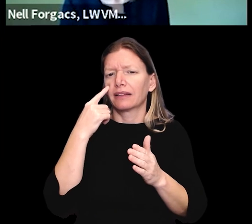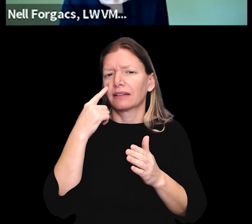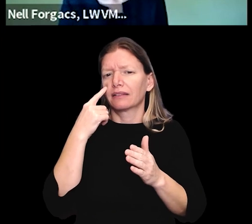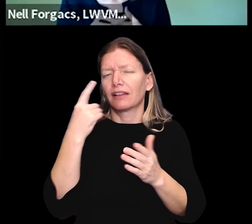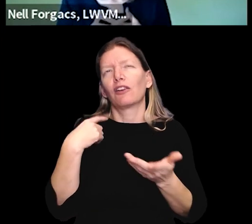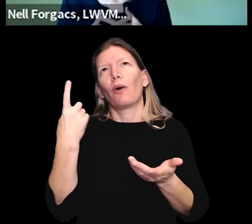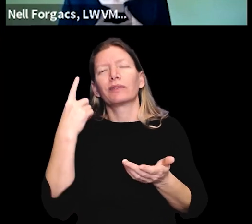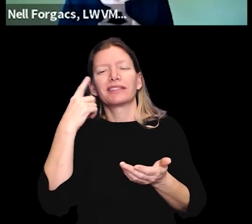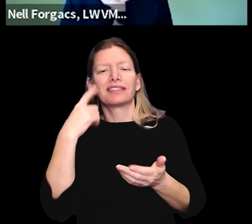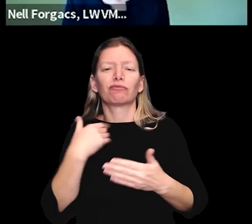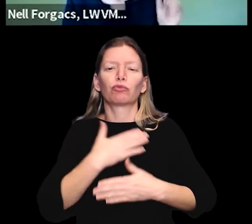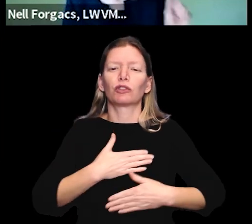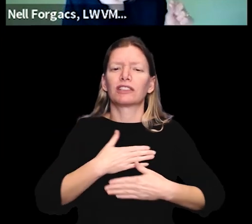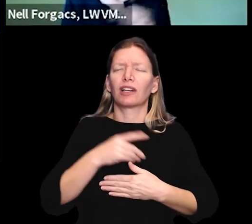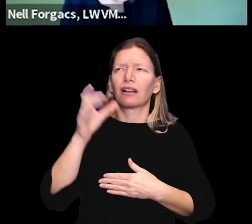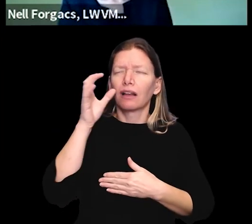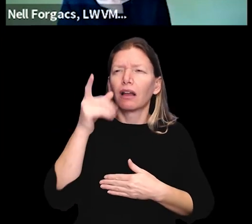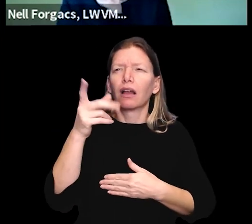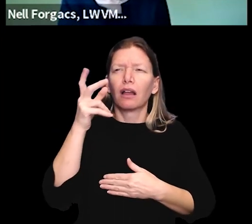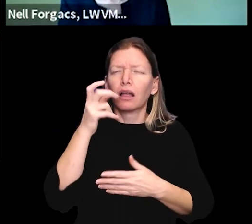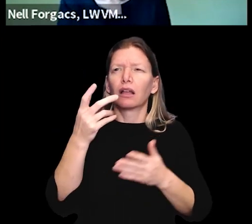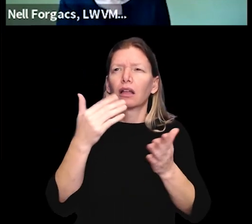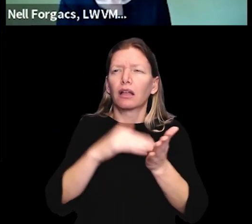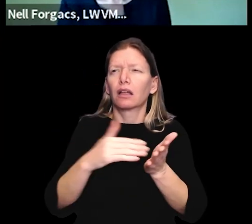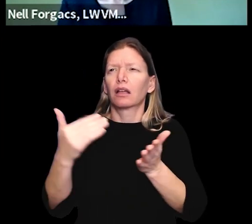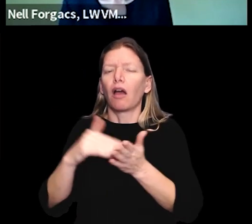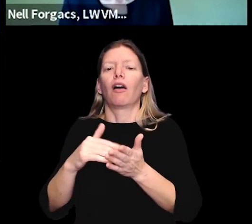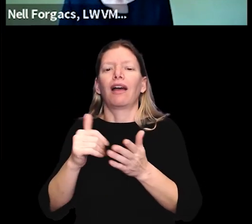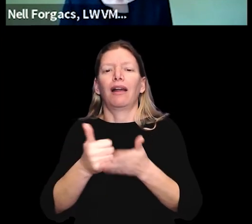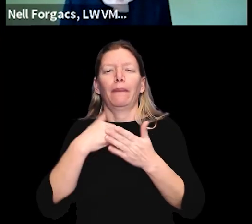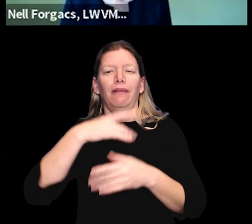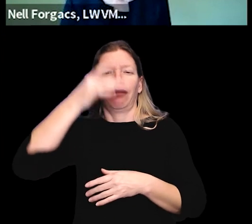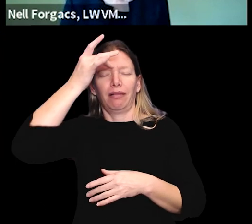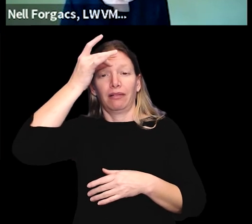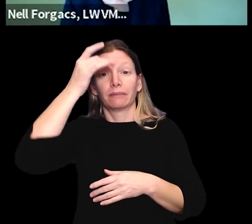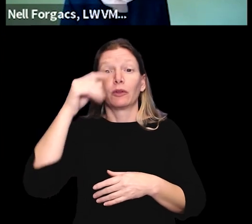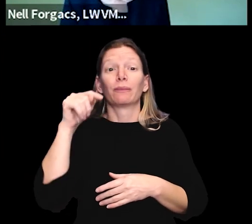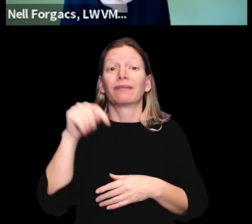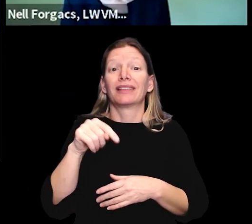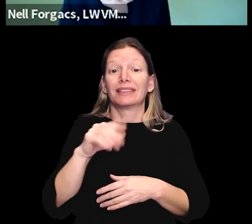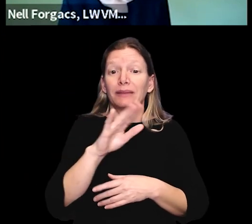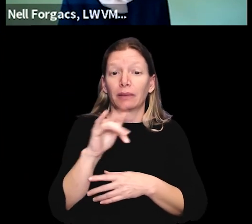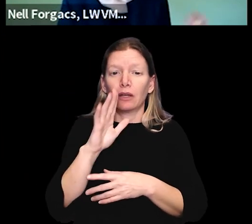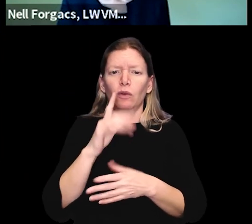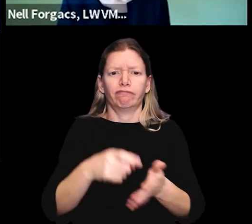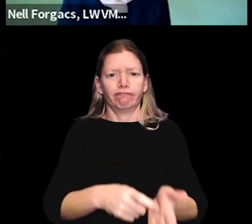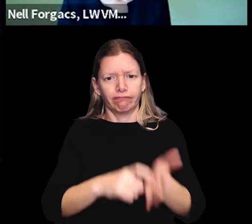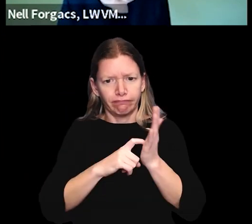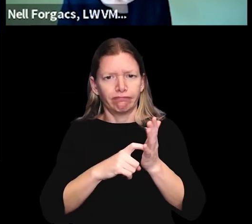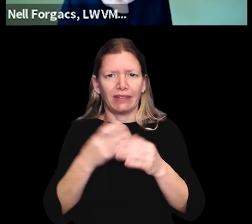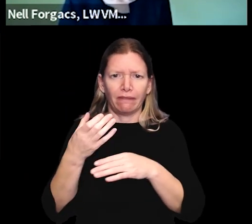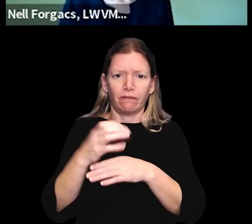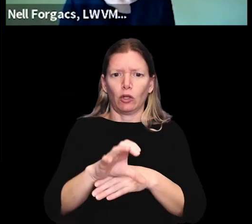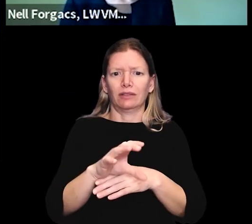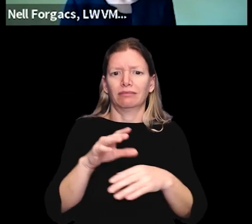because I always think I appreciate hearing something briefly twice, helps me to remember it, that this bill would require the act